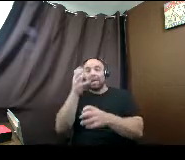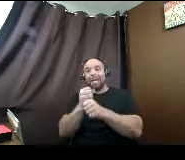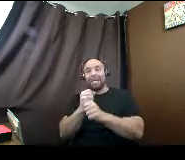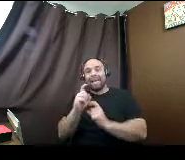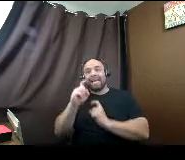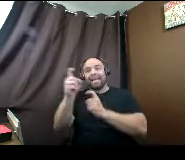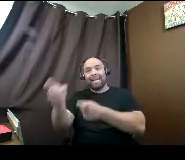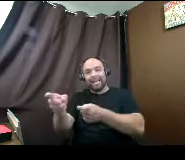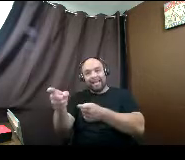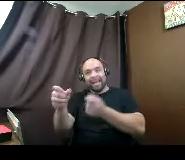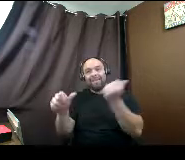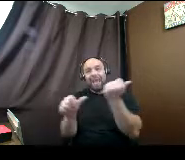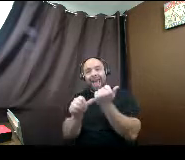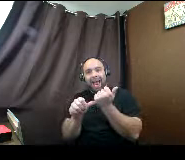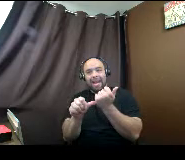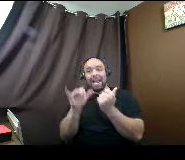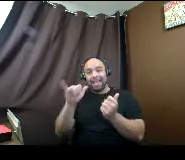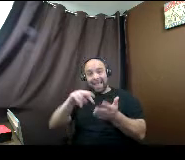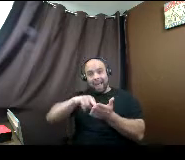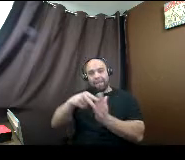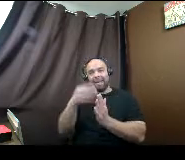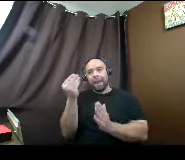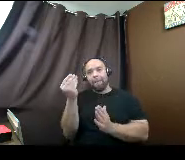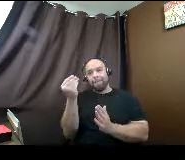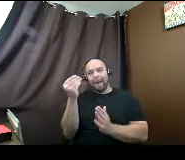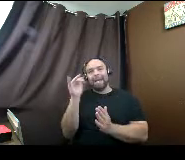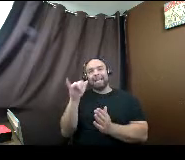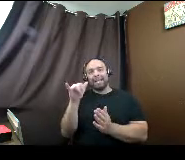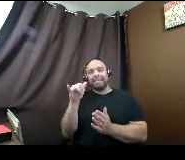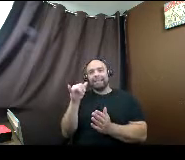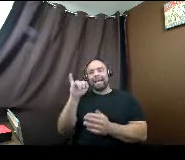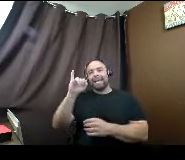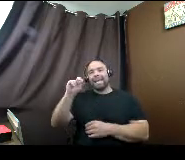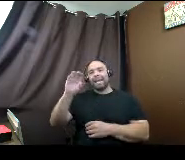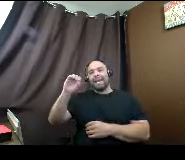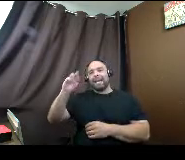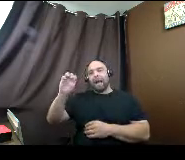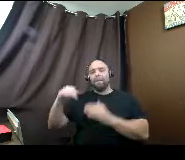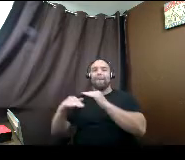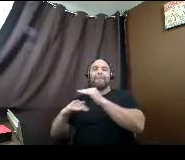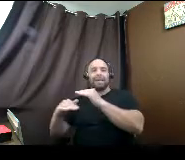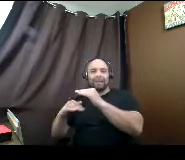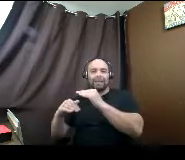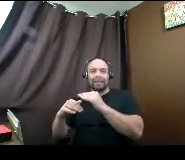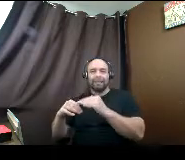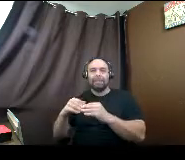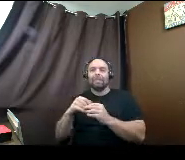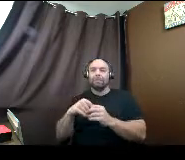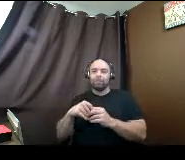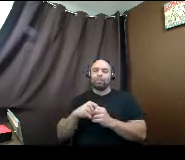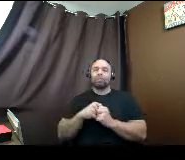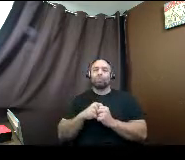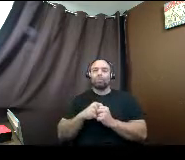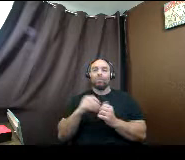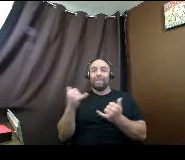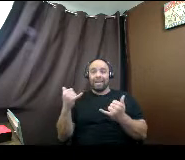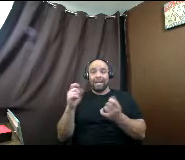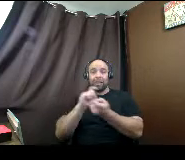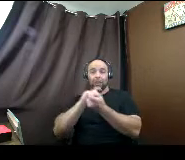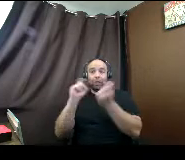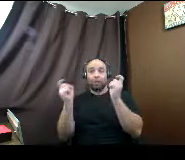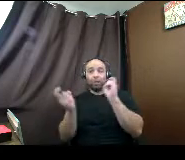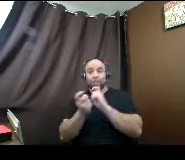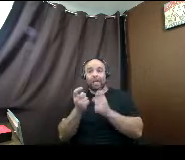money that's income based. They increase that threshold with the Washington College Grant. So it's changed from maybe